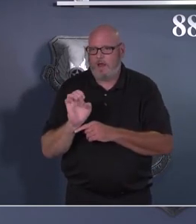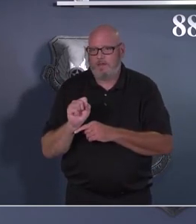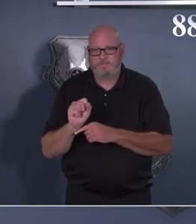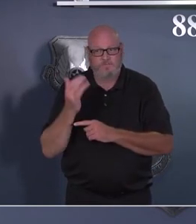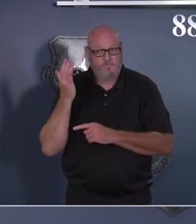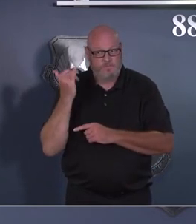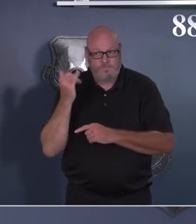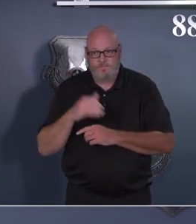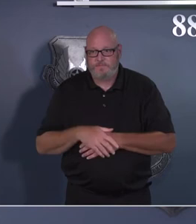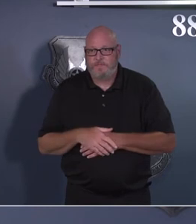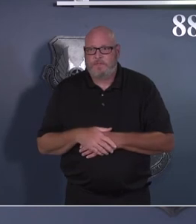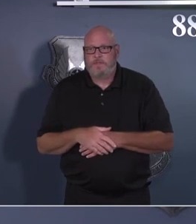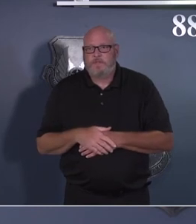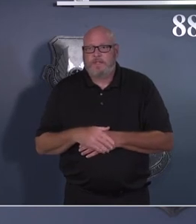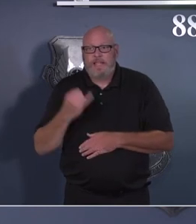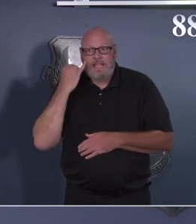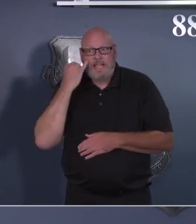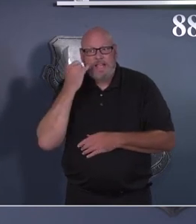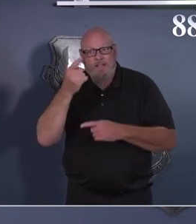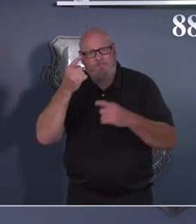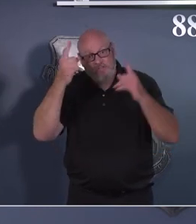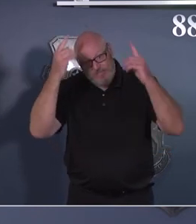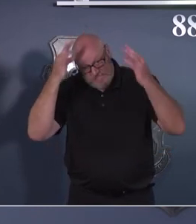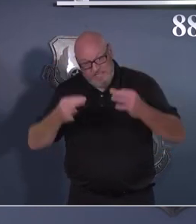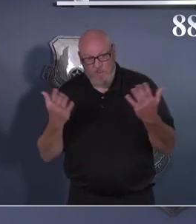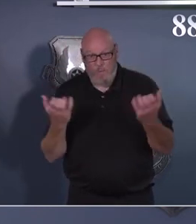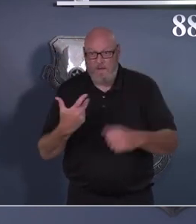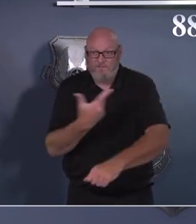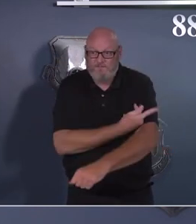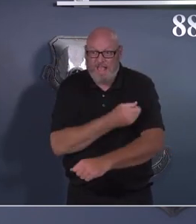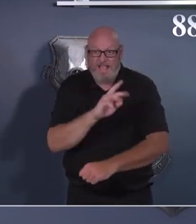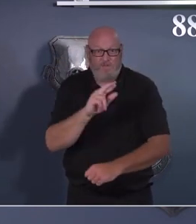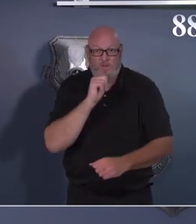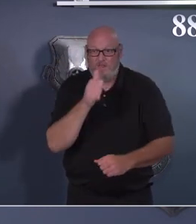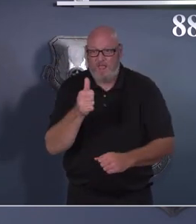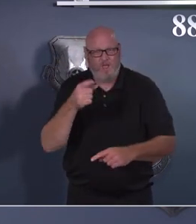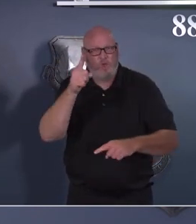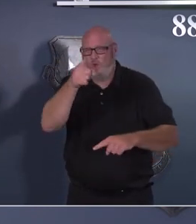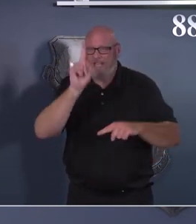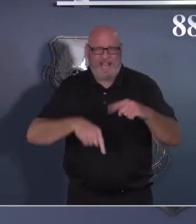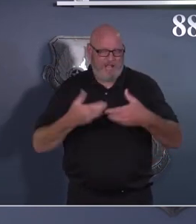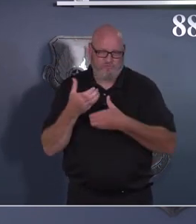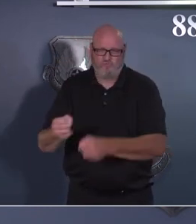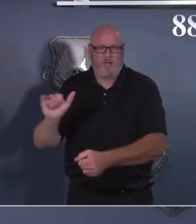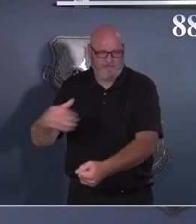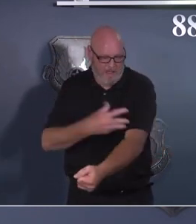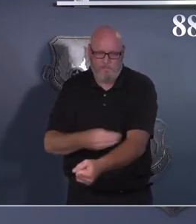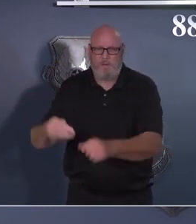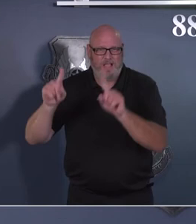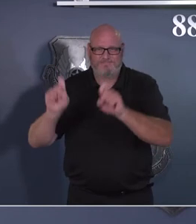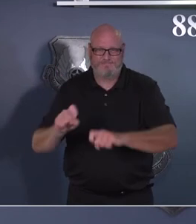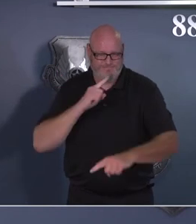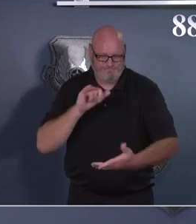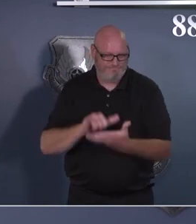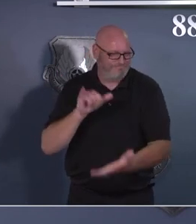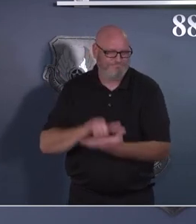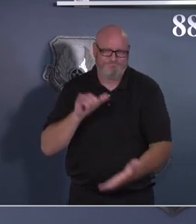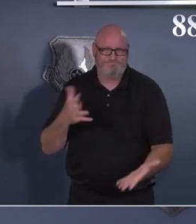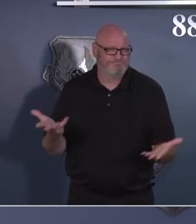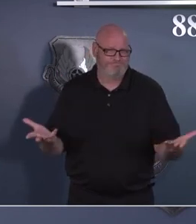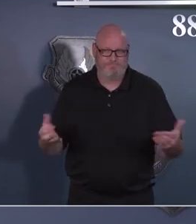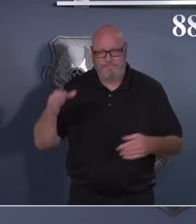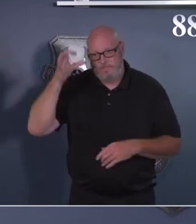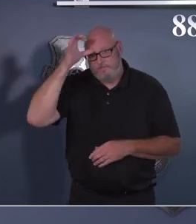decision making. And there is emerging data that the immune response after natural infection may not be as robust